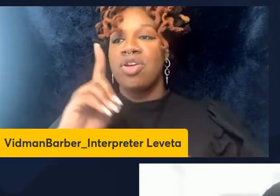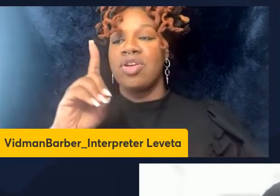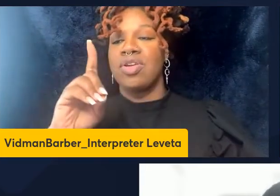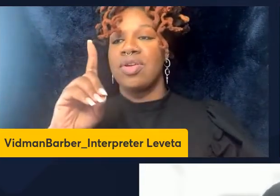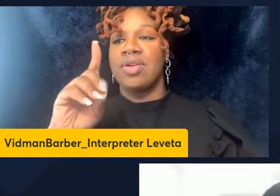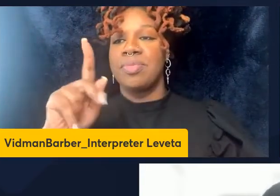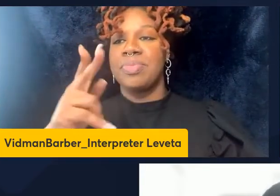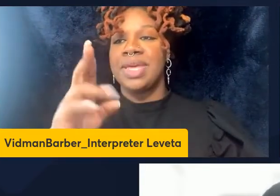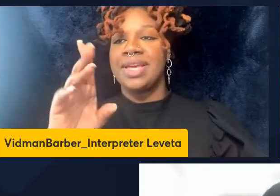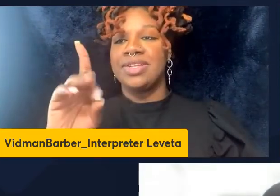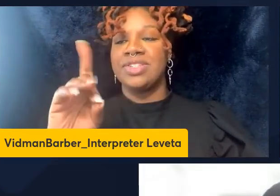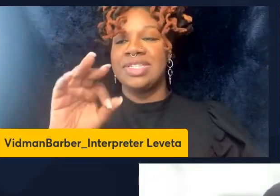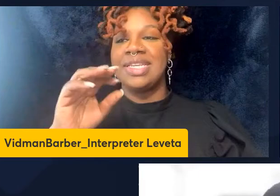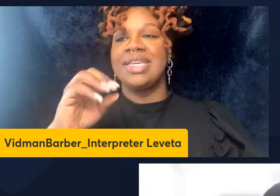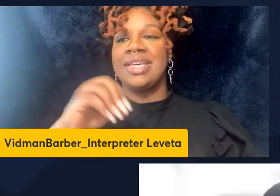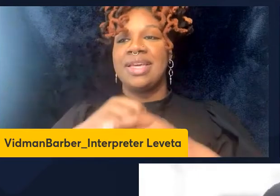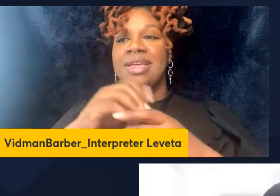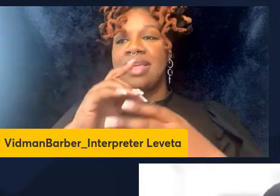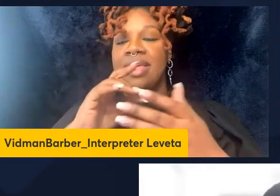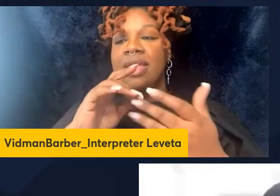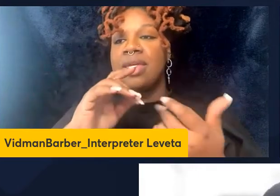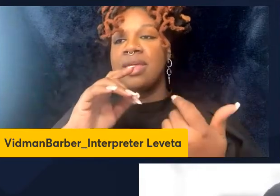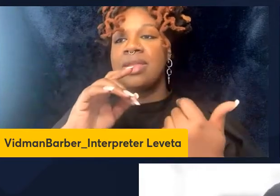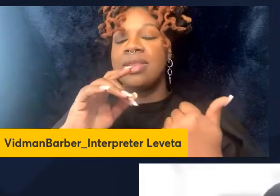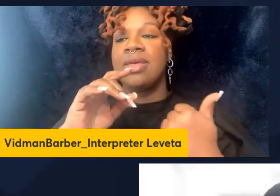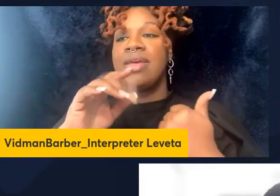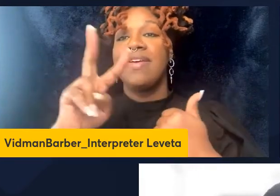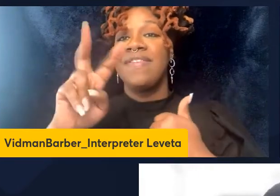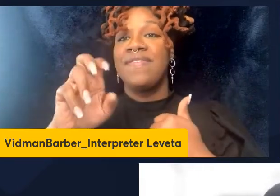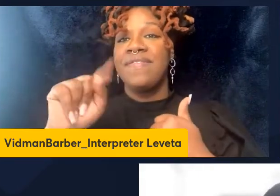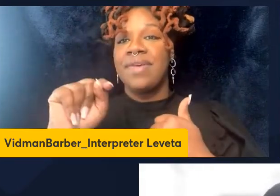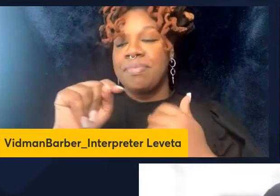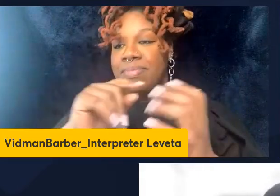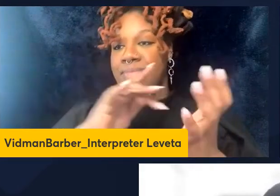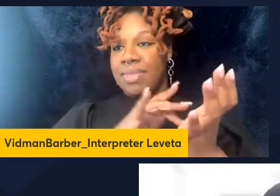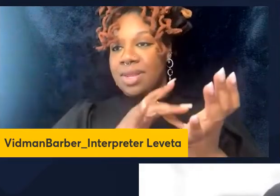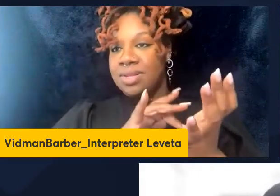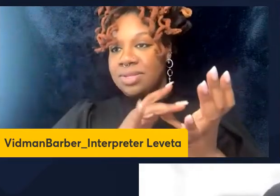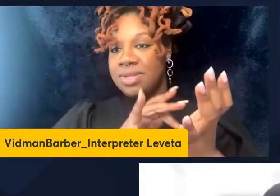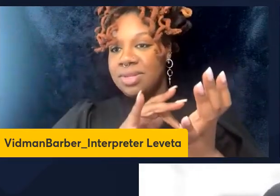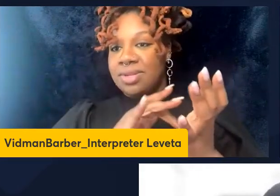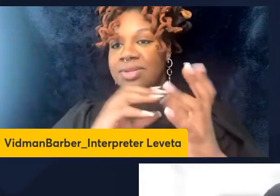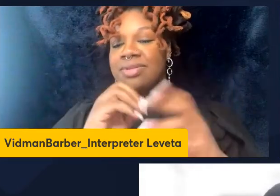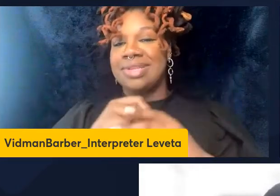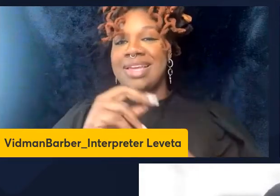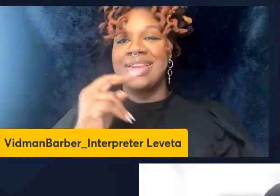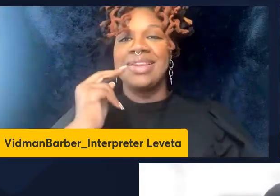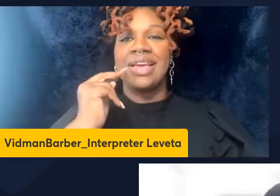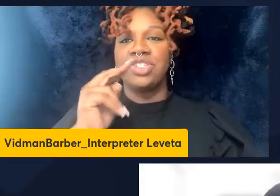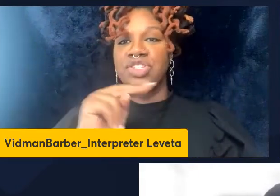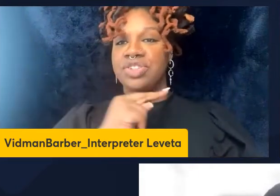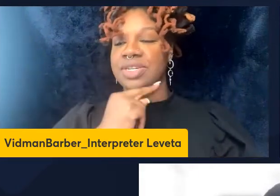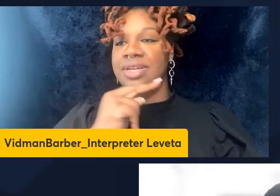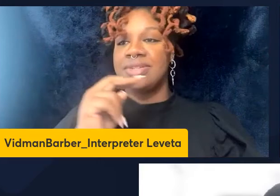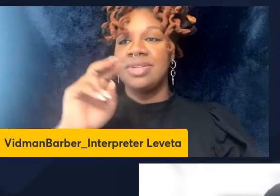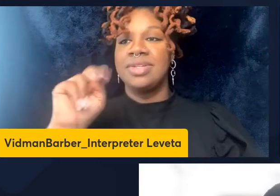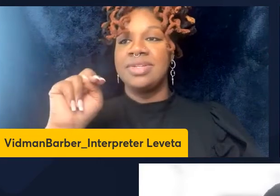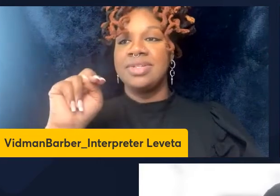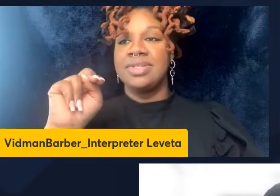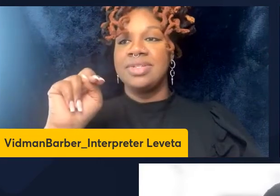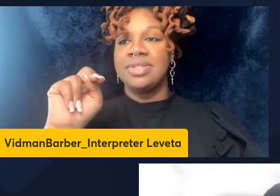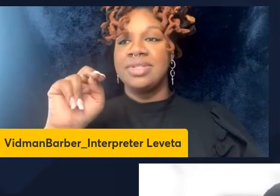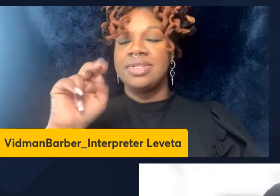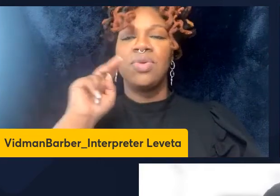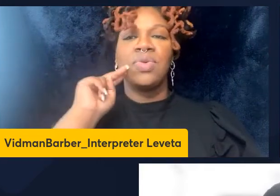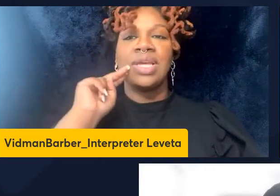faculty of veterinary medicine University of Ibadan in Nigeria motivated by her interest to